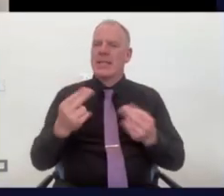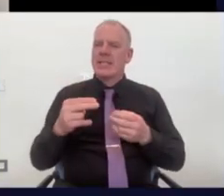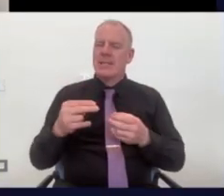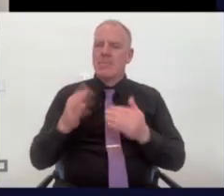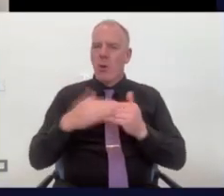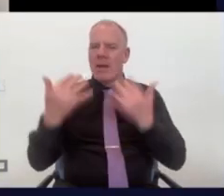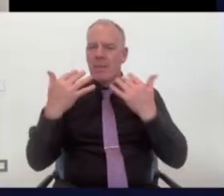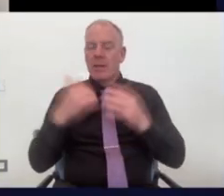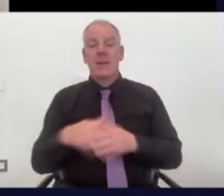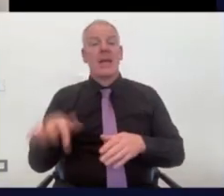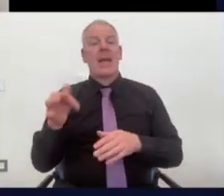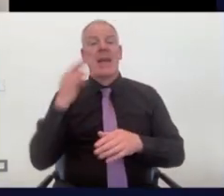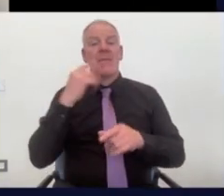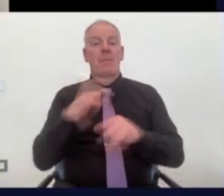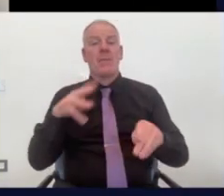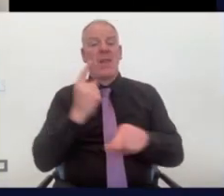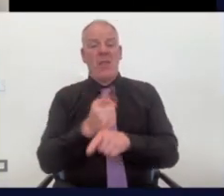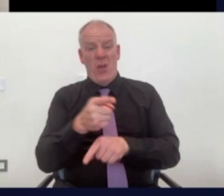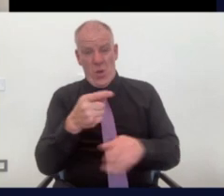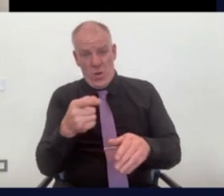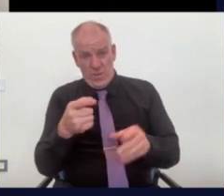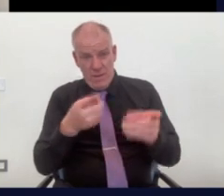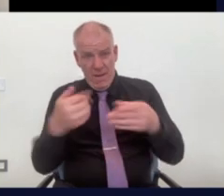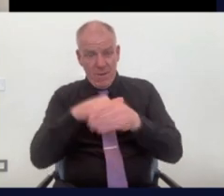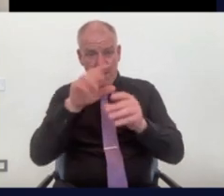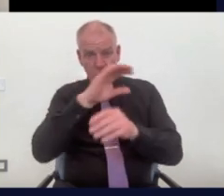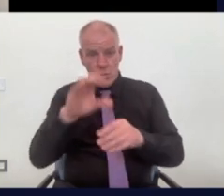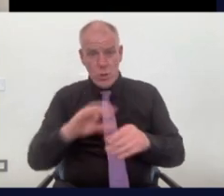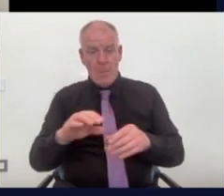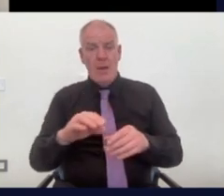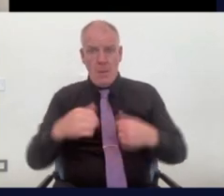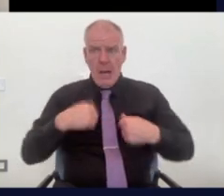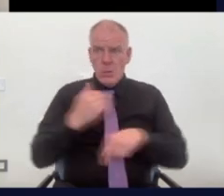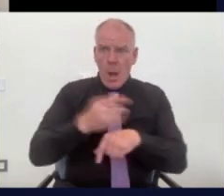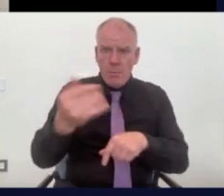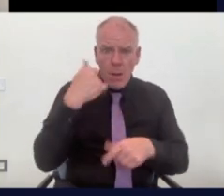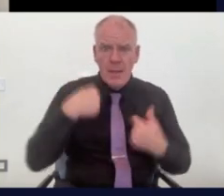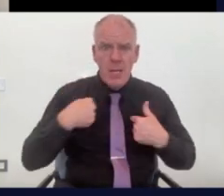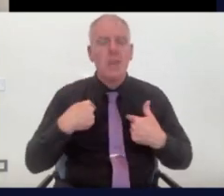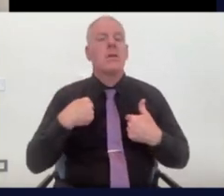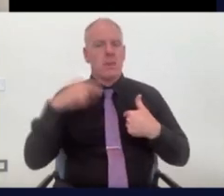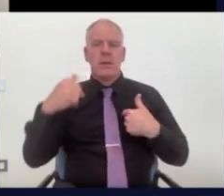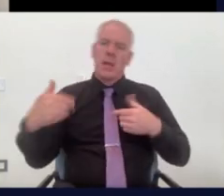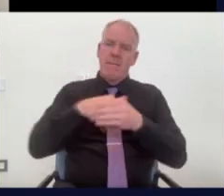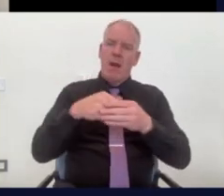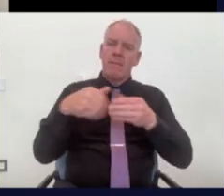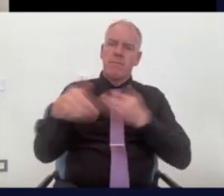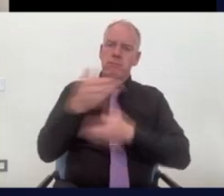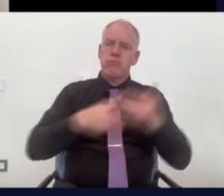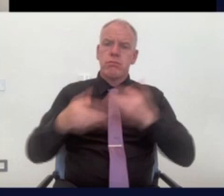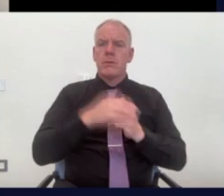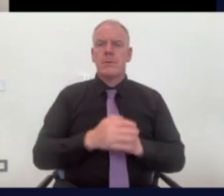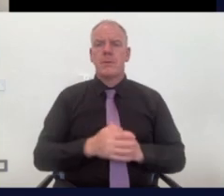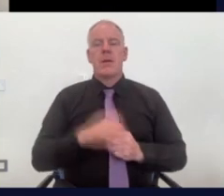if there are people on this corner, we're saying, this is exactly what I do. Please do come and join the conversation. For now, Sean, I want to ask you, do you think that because you're based